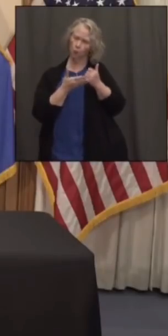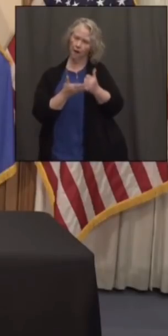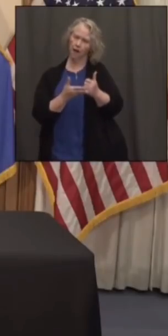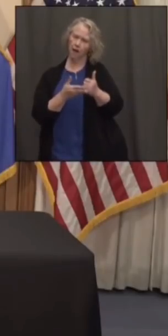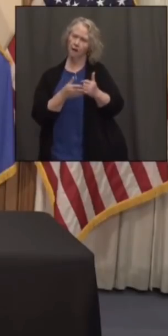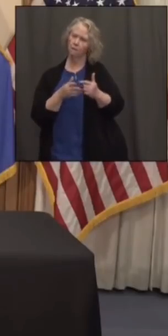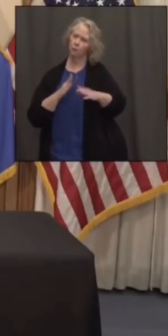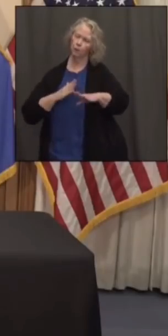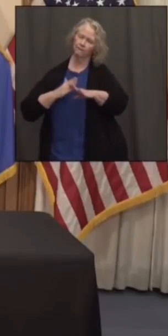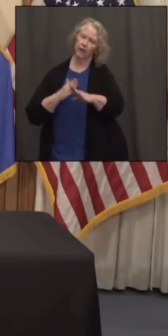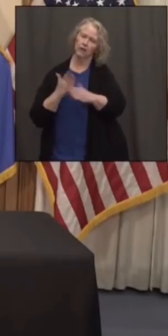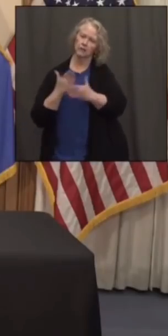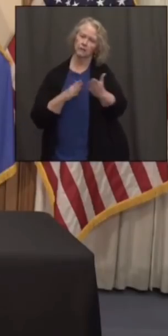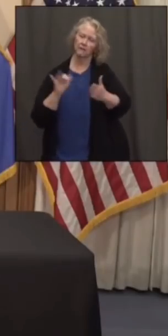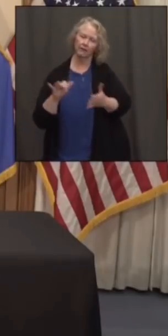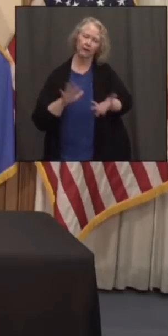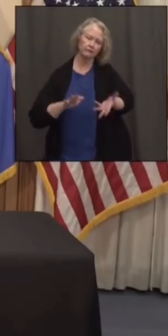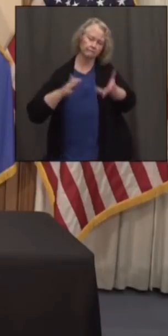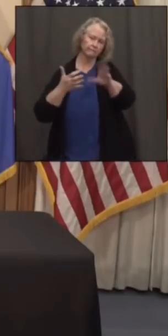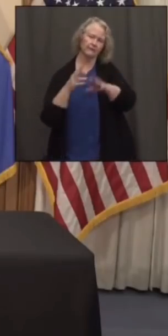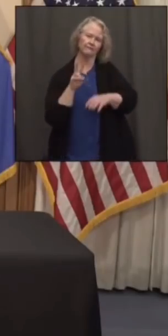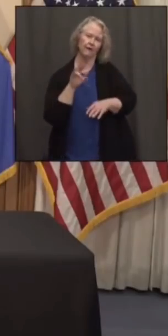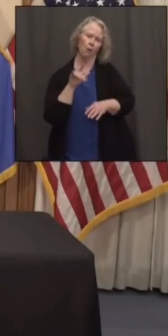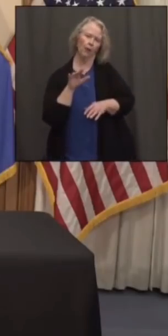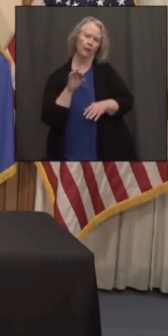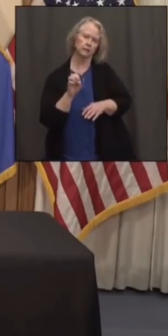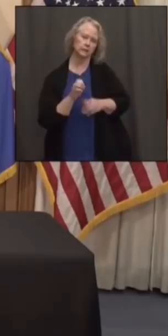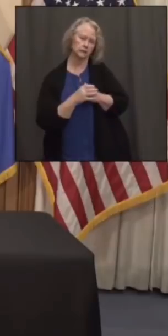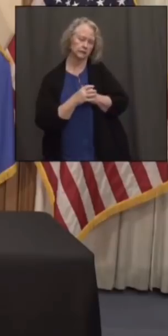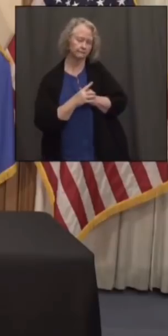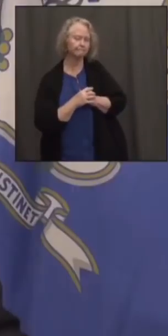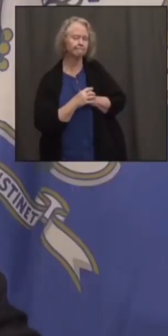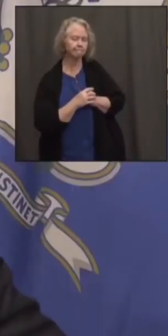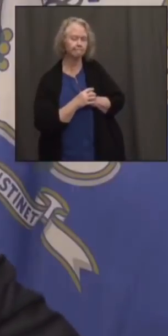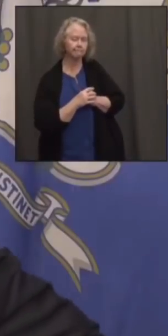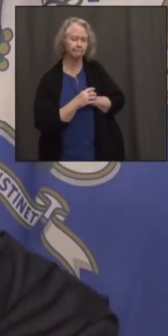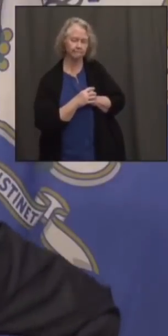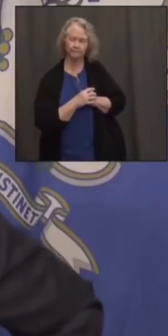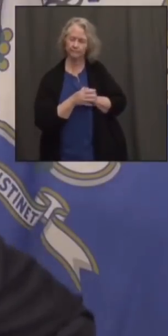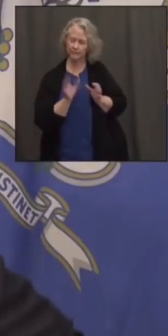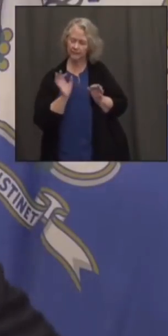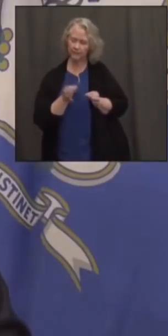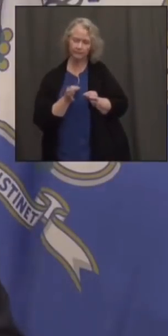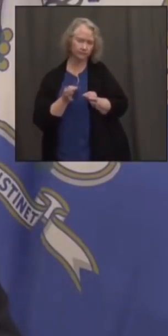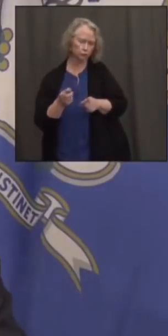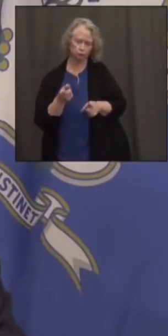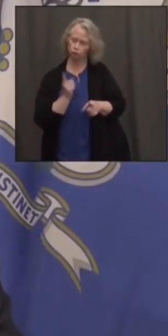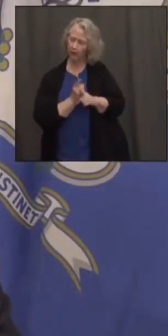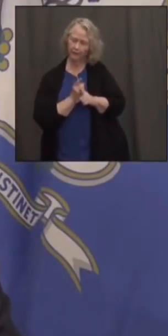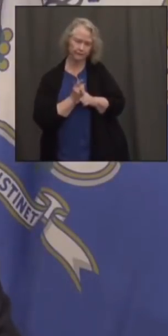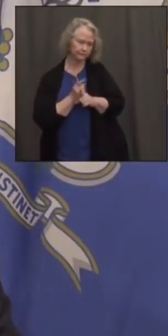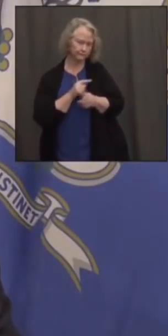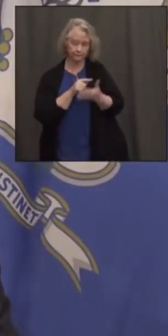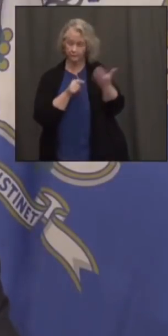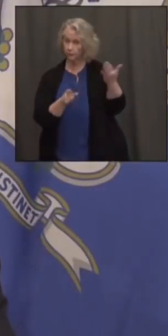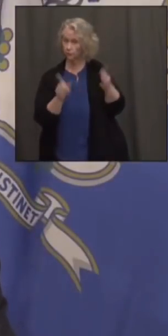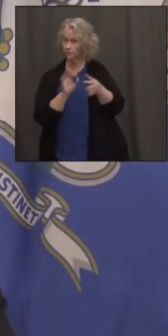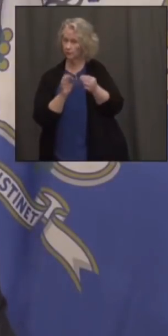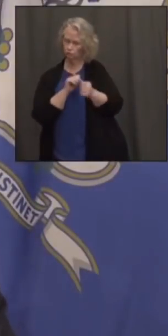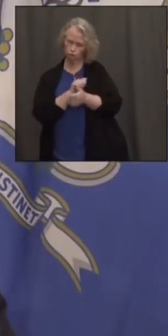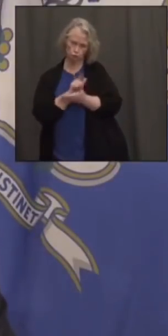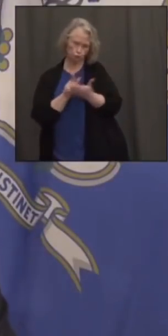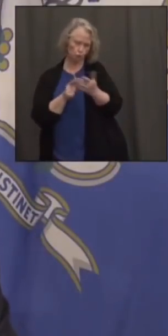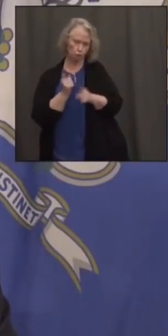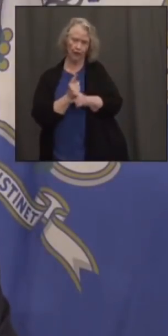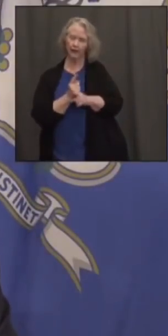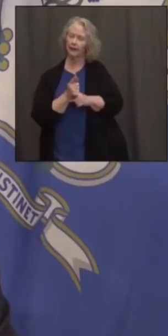help prevent some of the violence going on? You know, absolutely. I think you're right on all those fronts. Obviously, there's